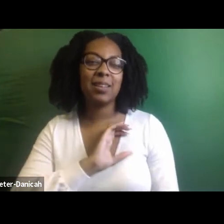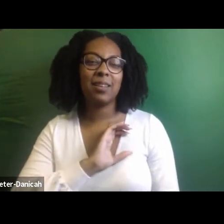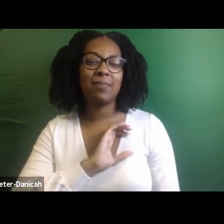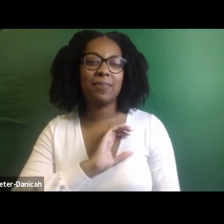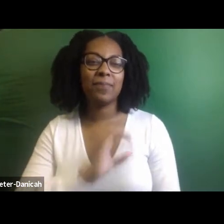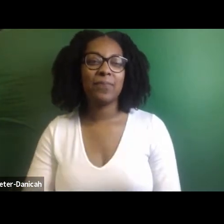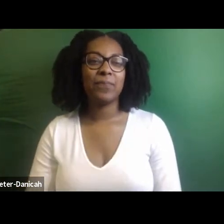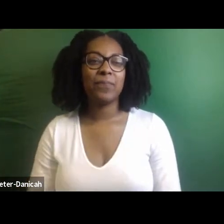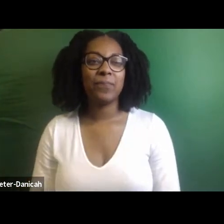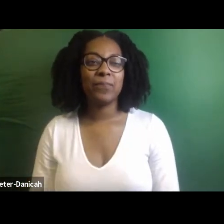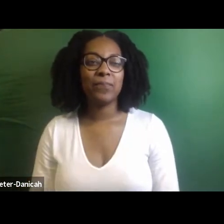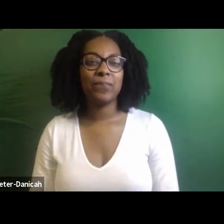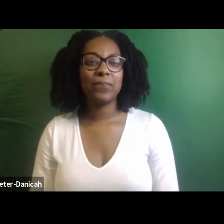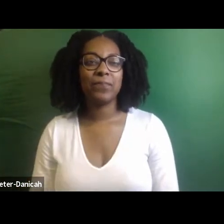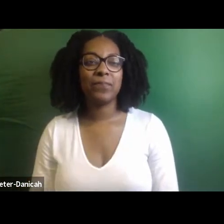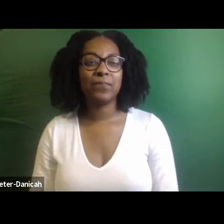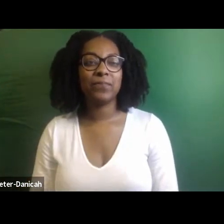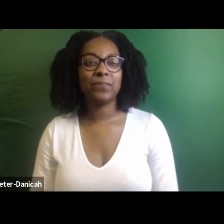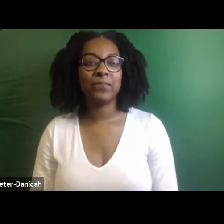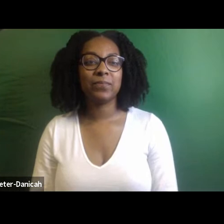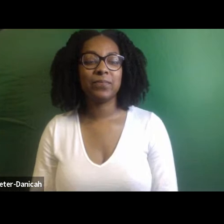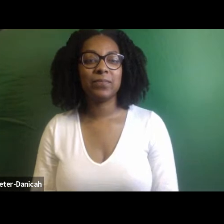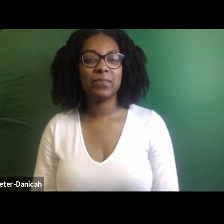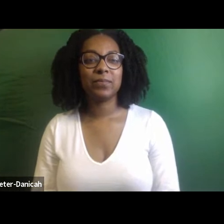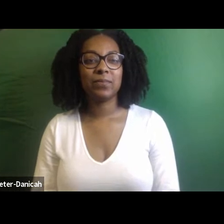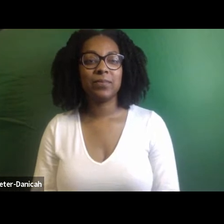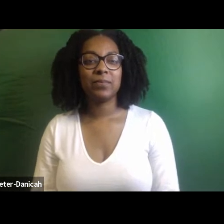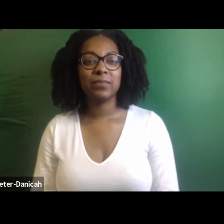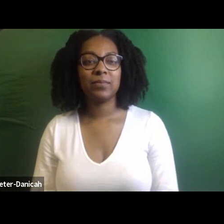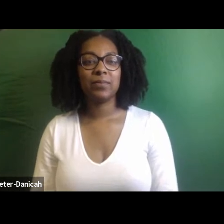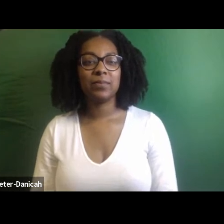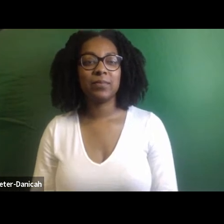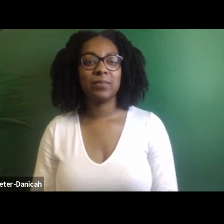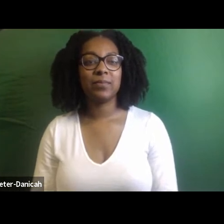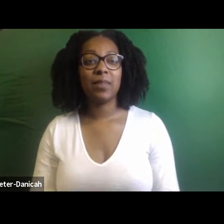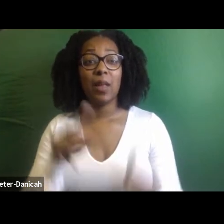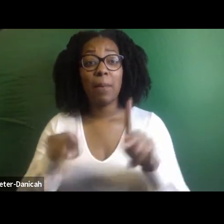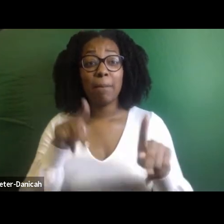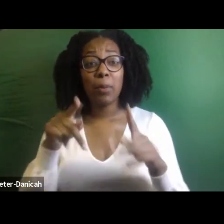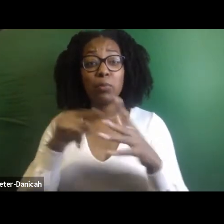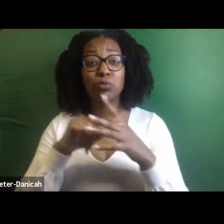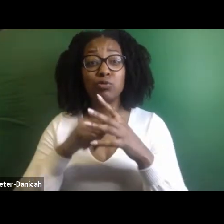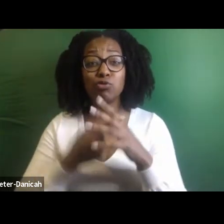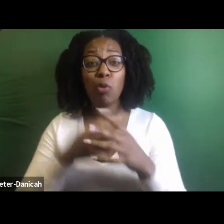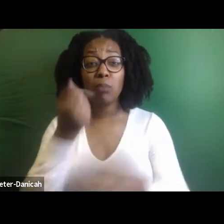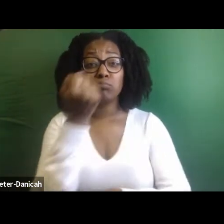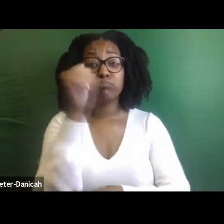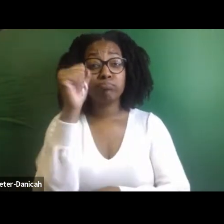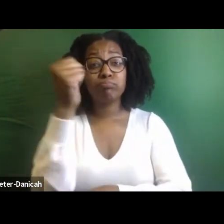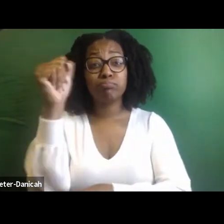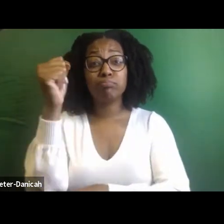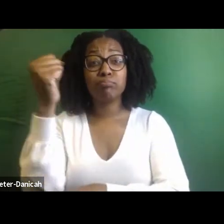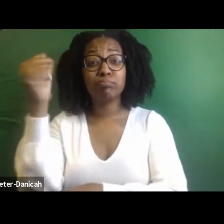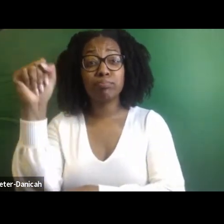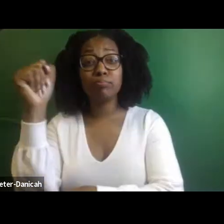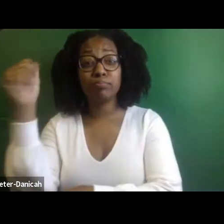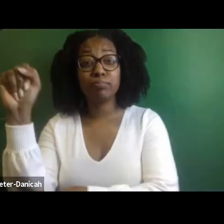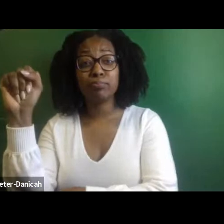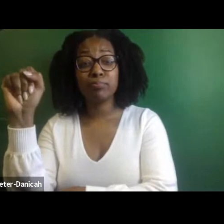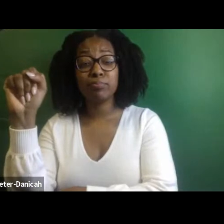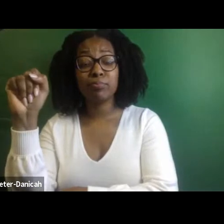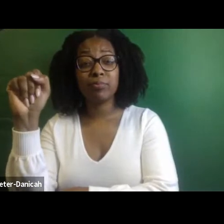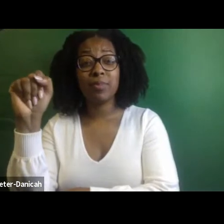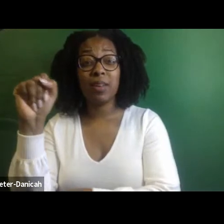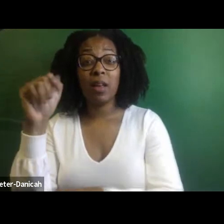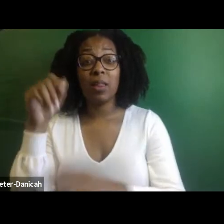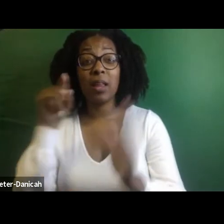And the street is so not that. So when people started to take the streets and protest of, um, the murder